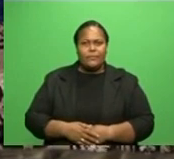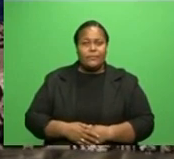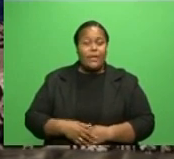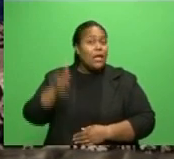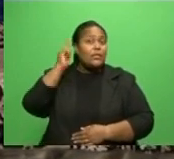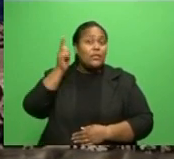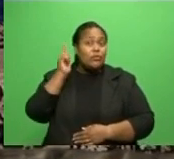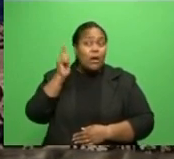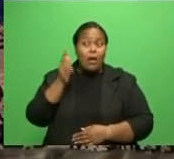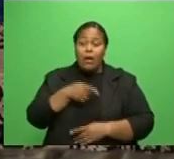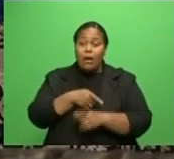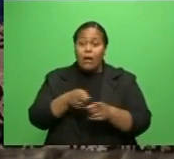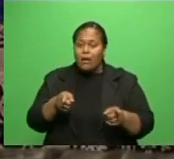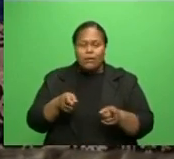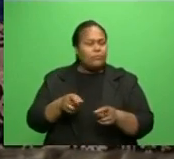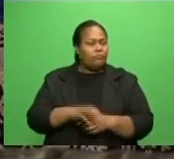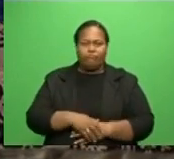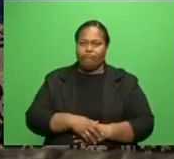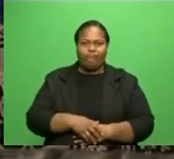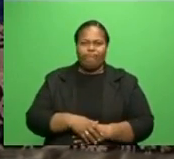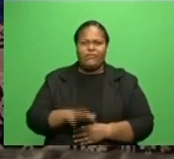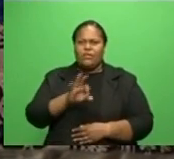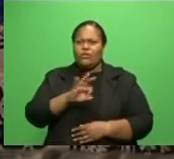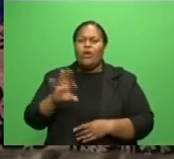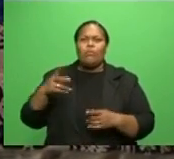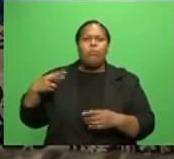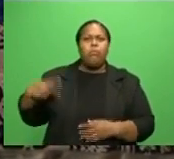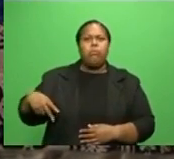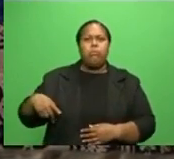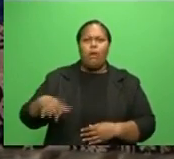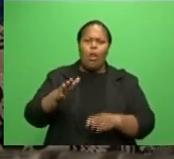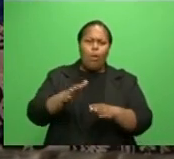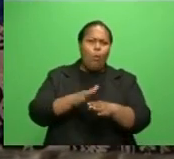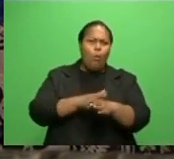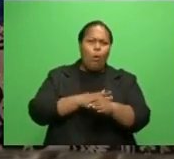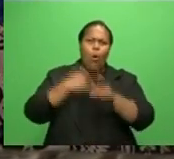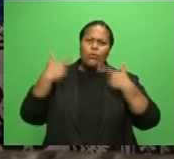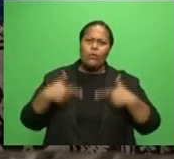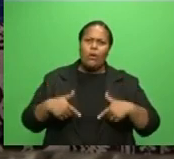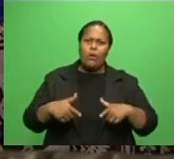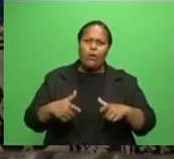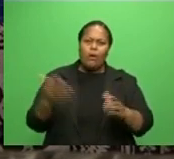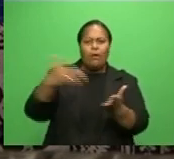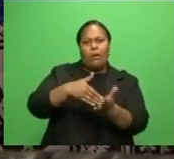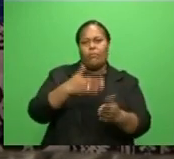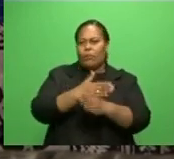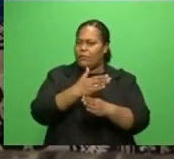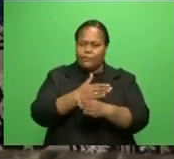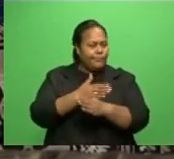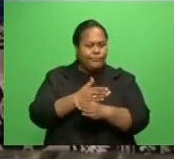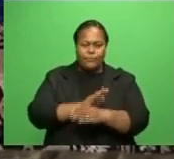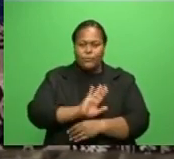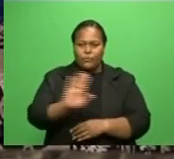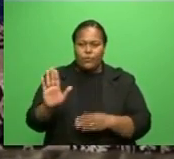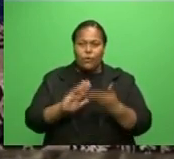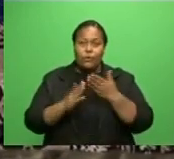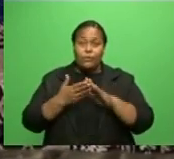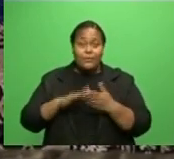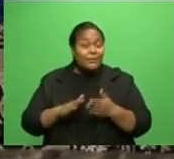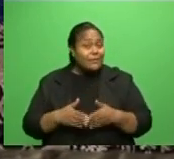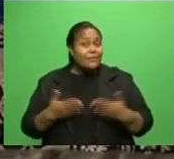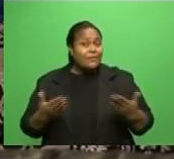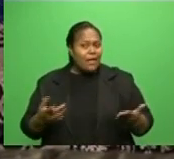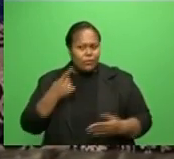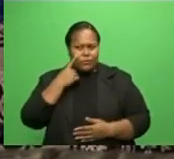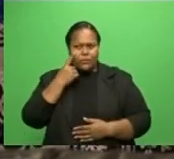difficult track just to get to work. Your community has seen how